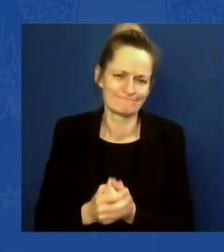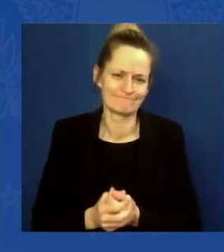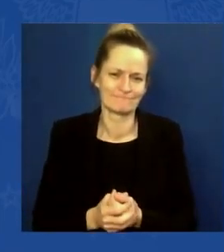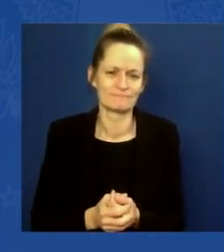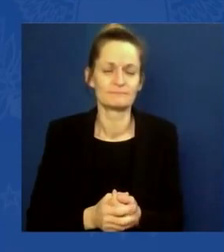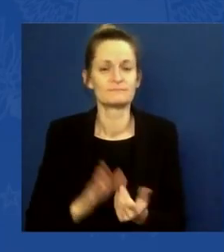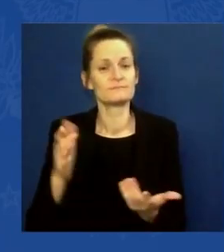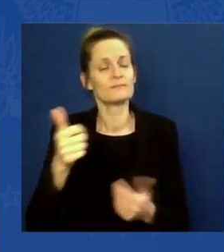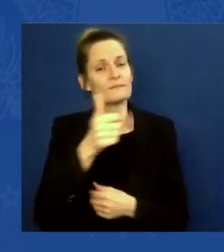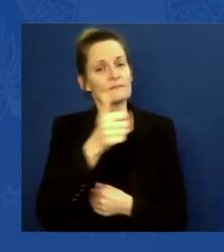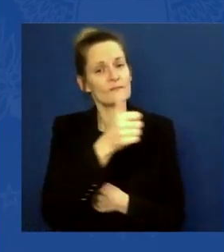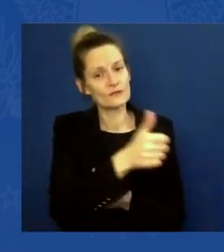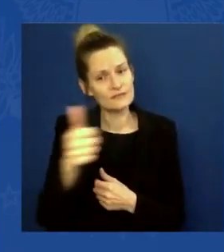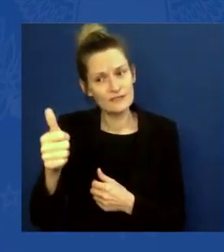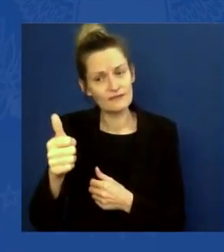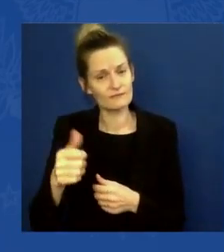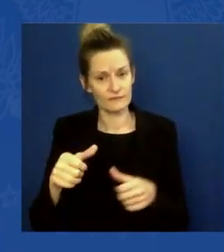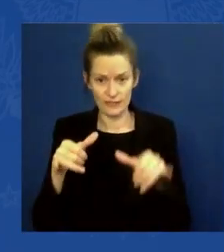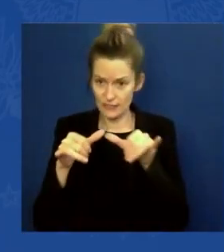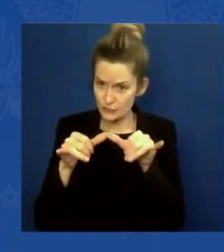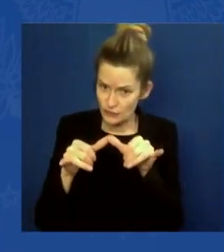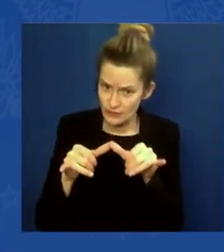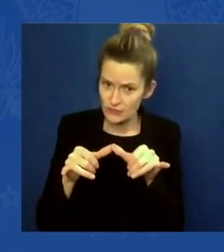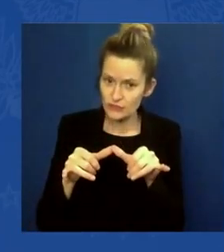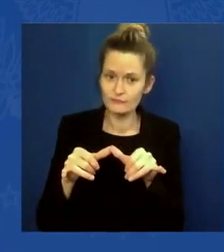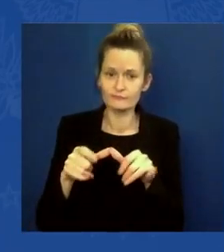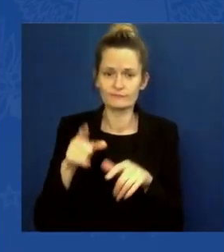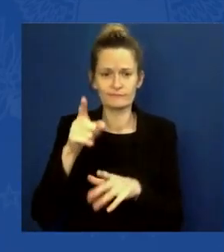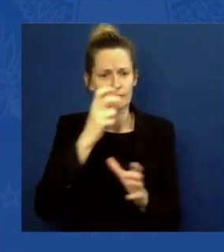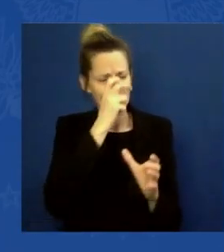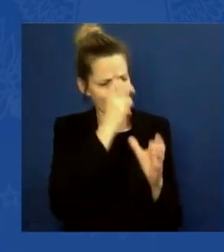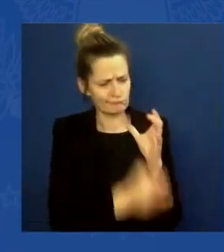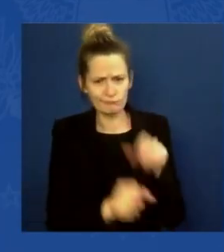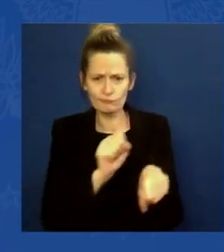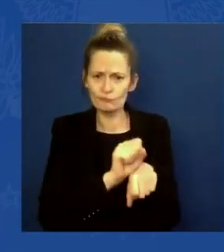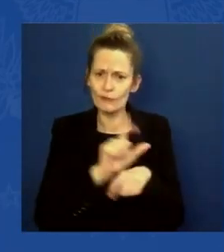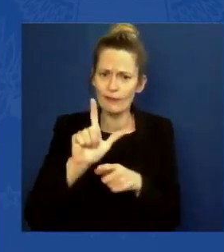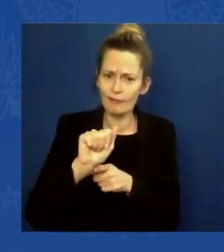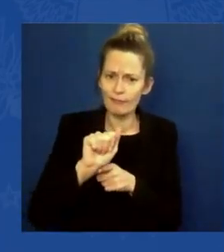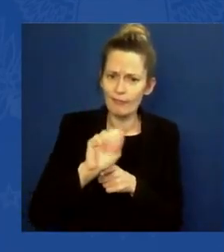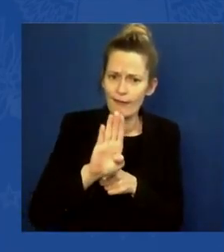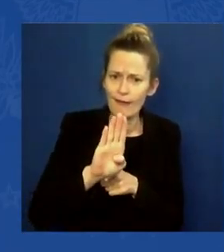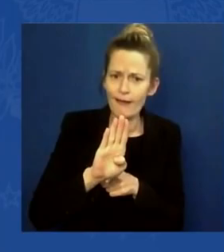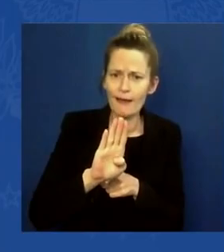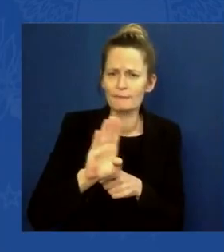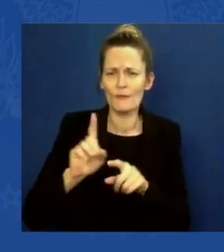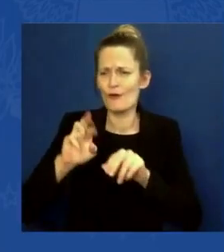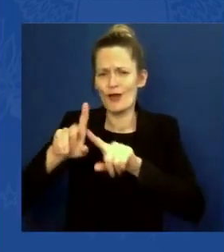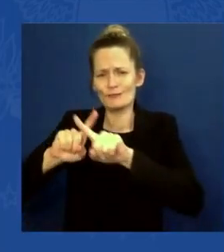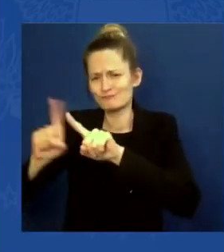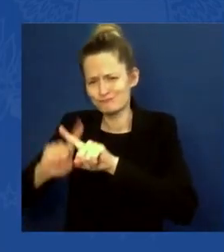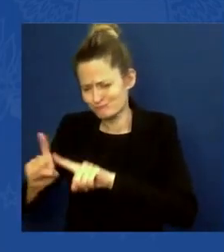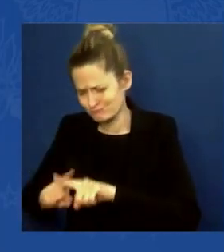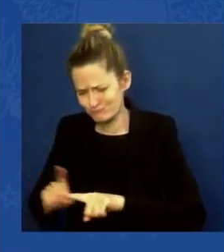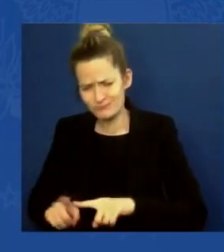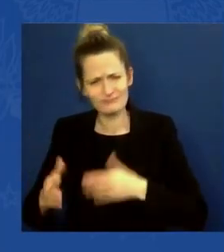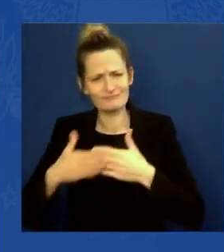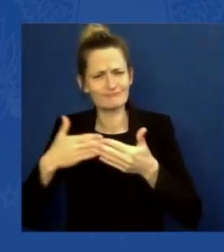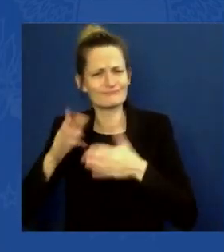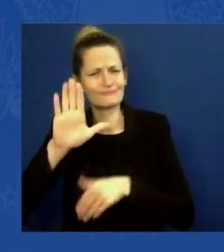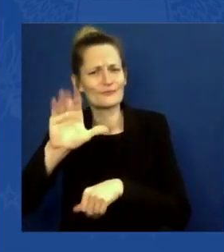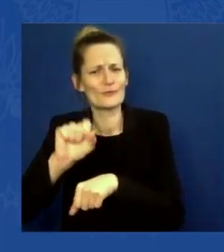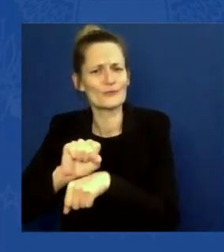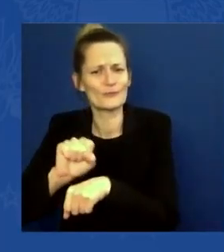an IBEW worker working on a combine, a turbine. When you work for a power company